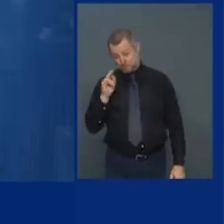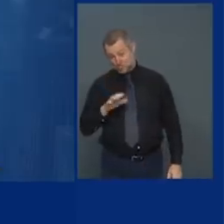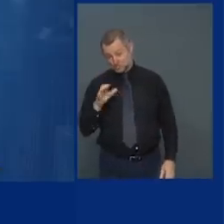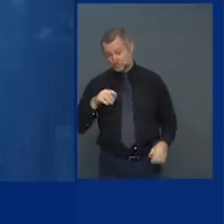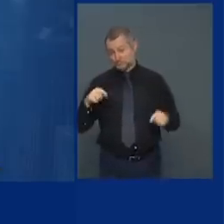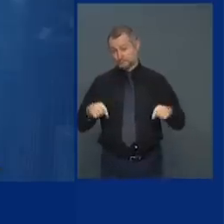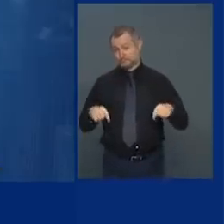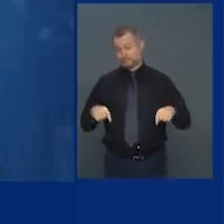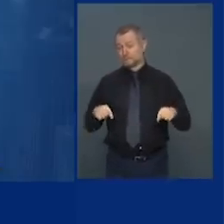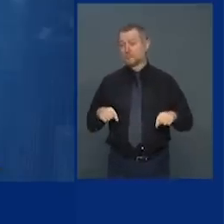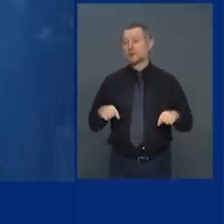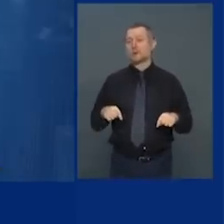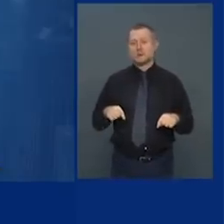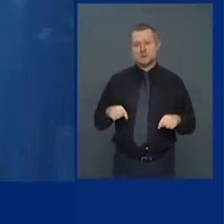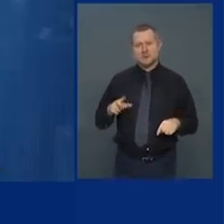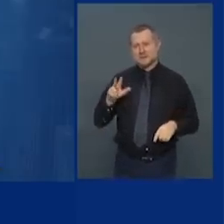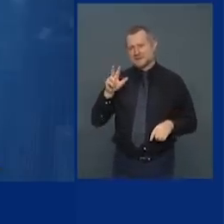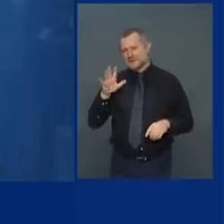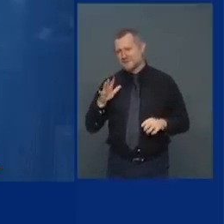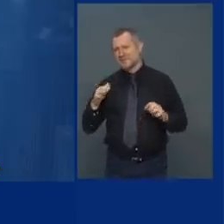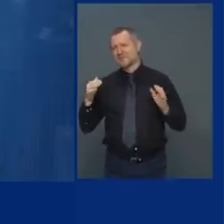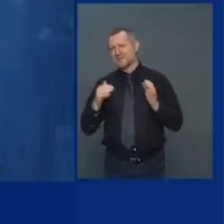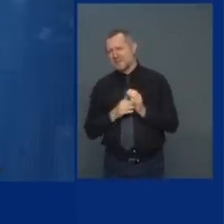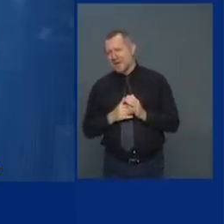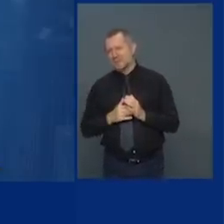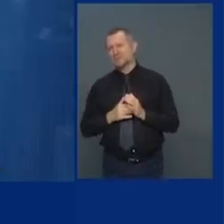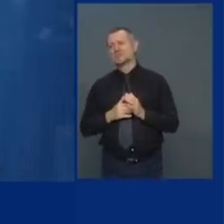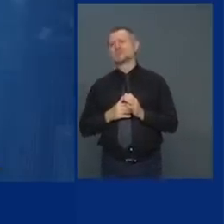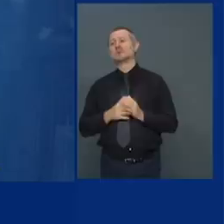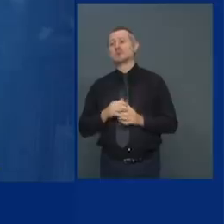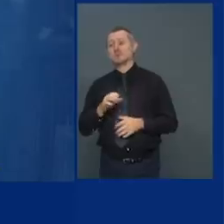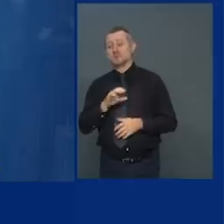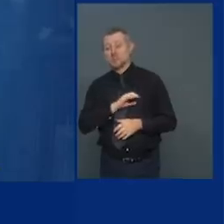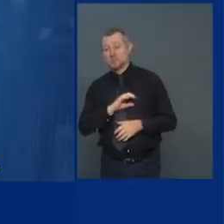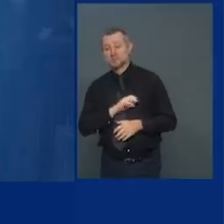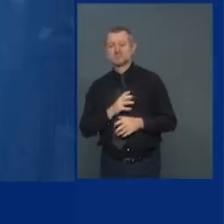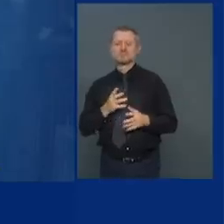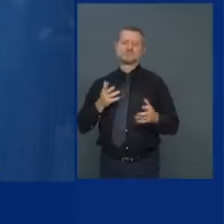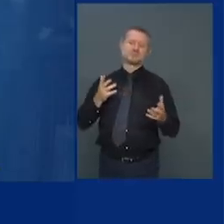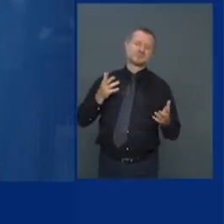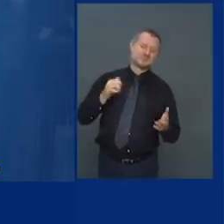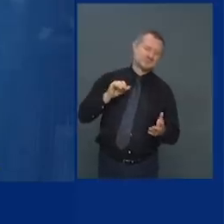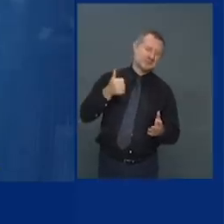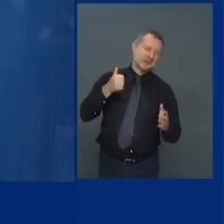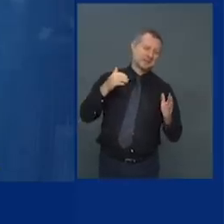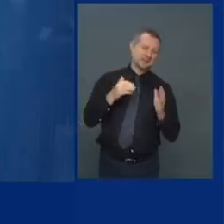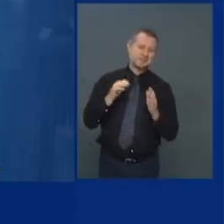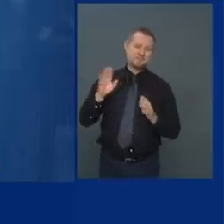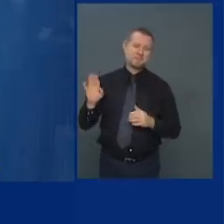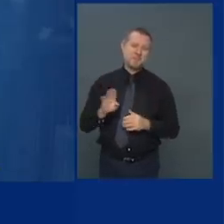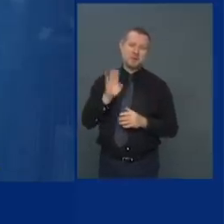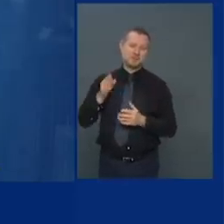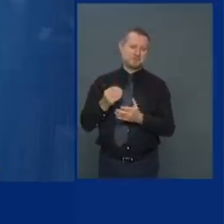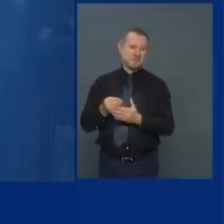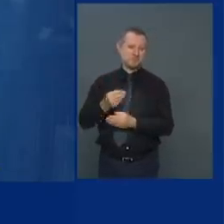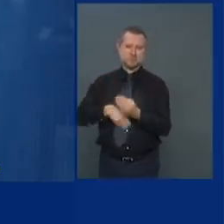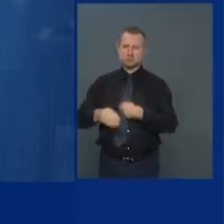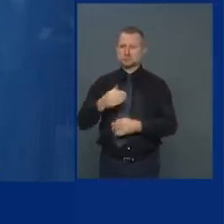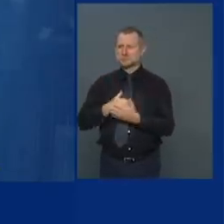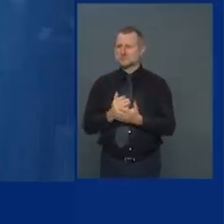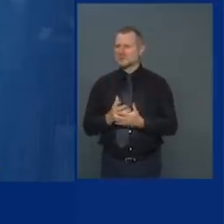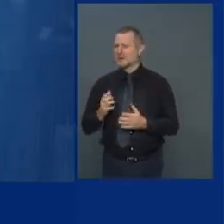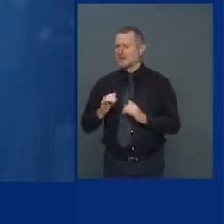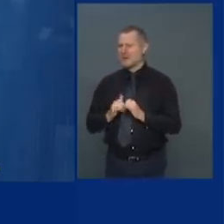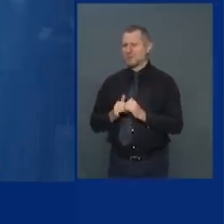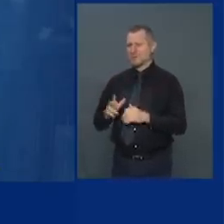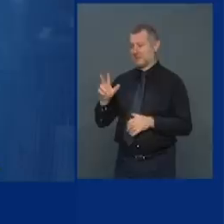budget doing public safety what's the best way to spend 10 billion dollars of the 35,000